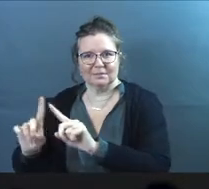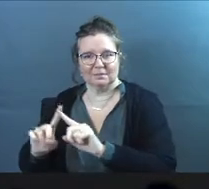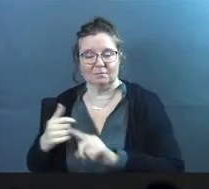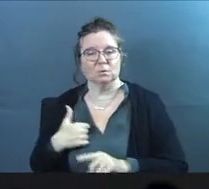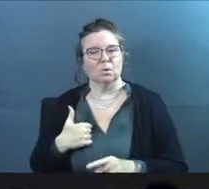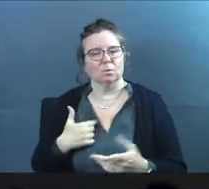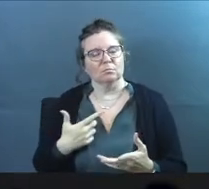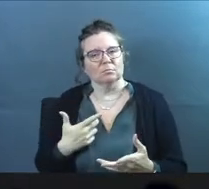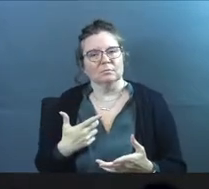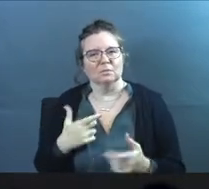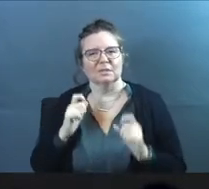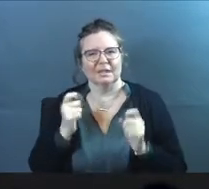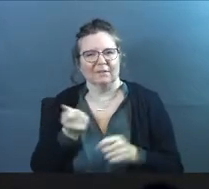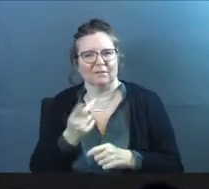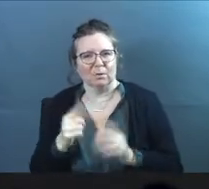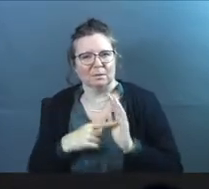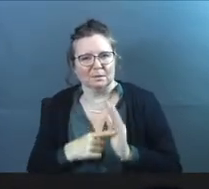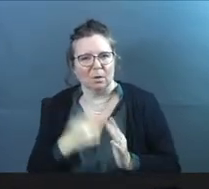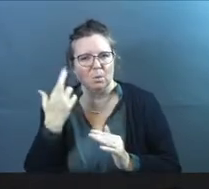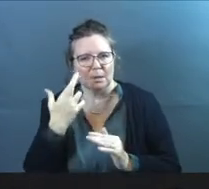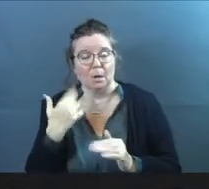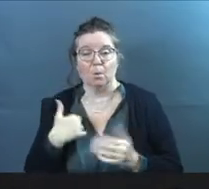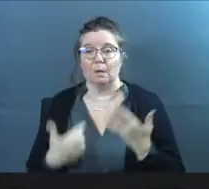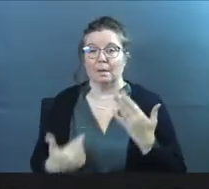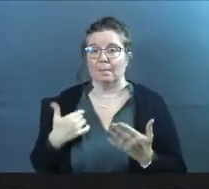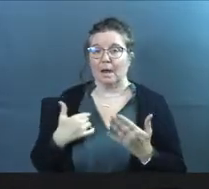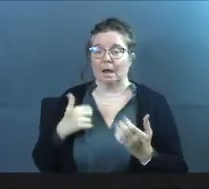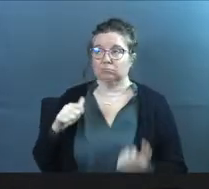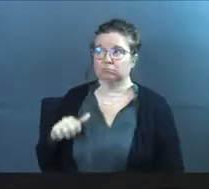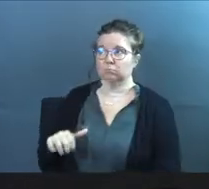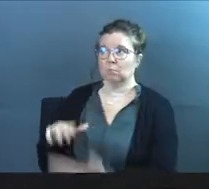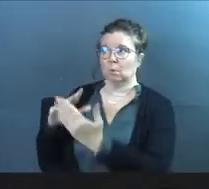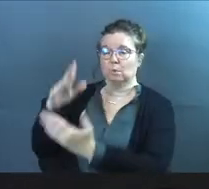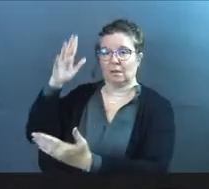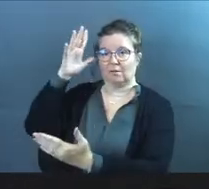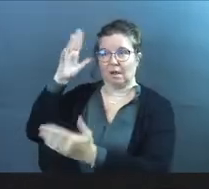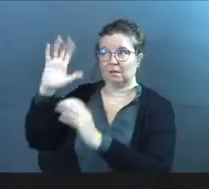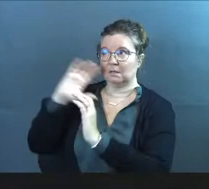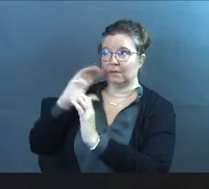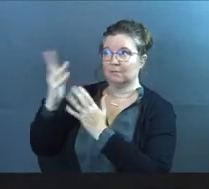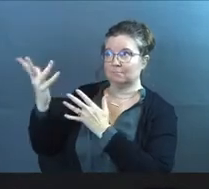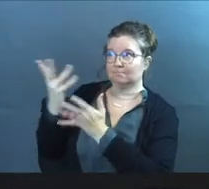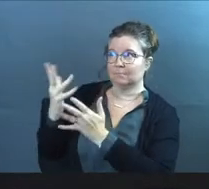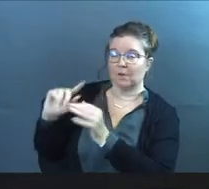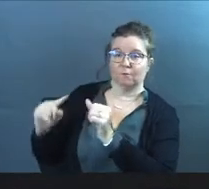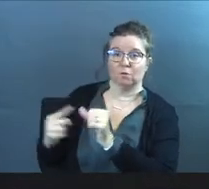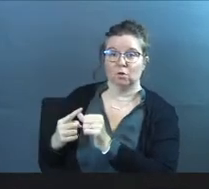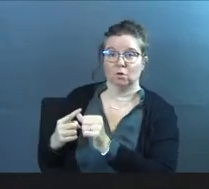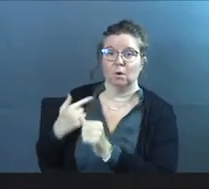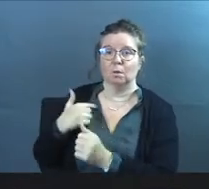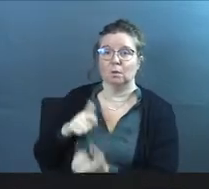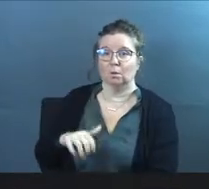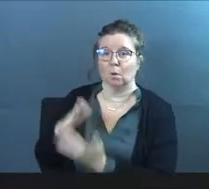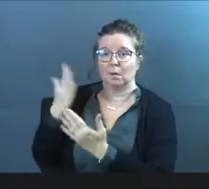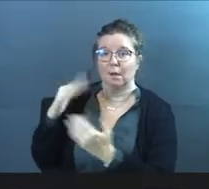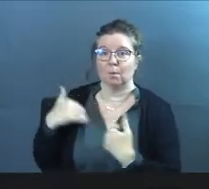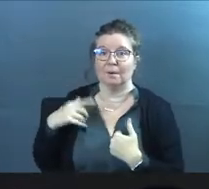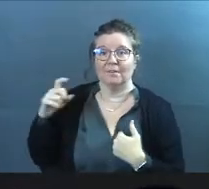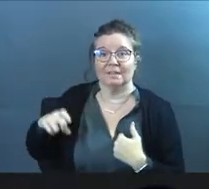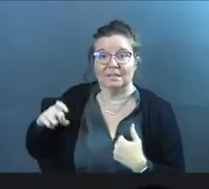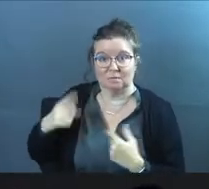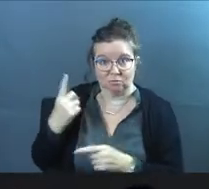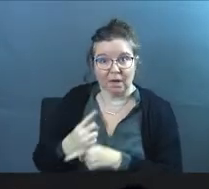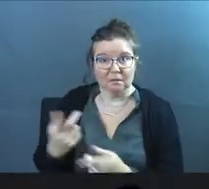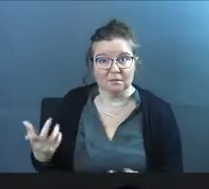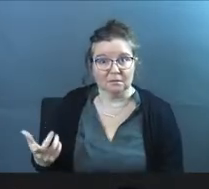So, I think, just to give a few, just to throw a few reasons that we might go to the Father in conversation. First off, we go to God when we have needs,